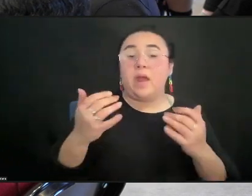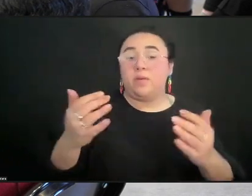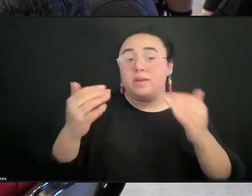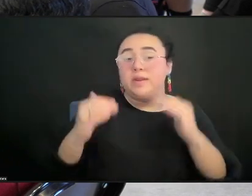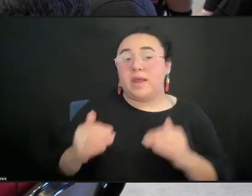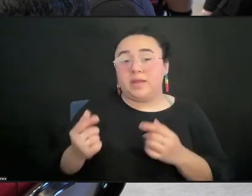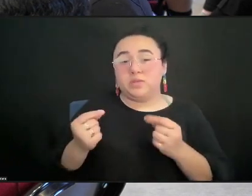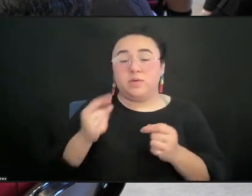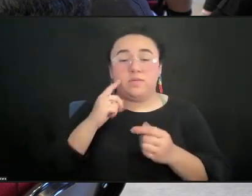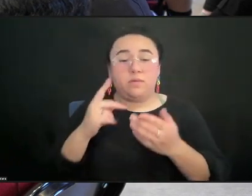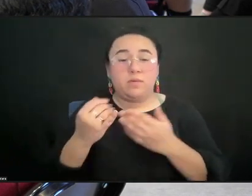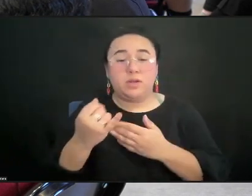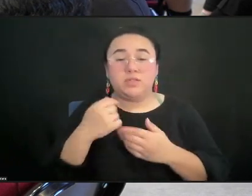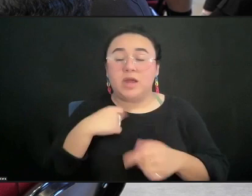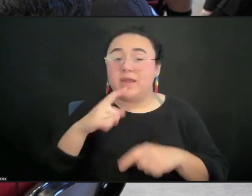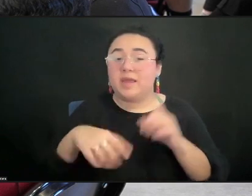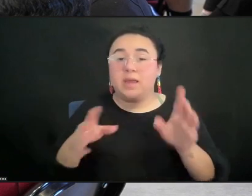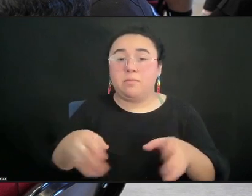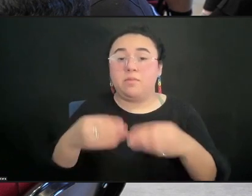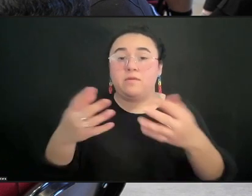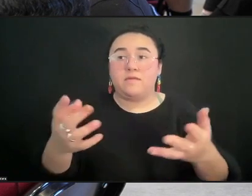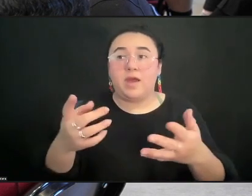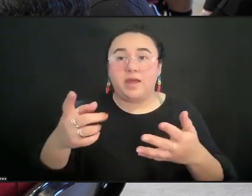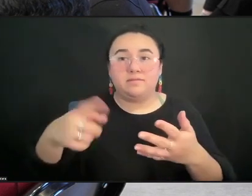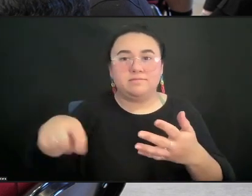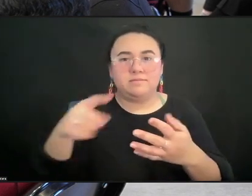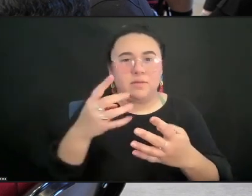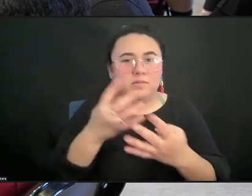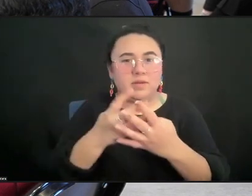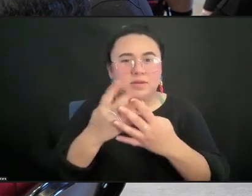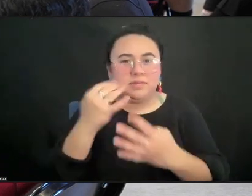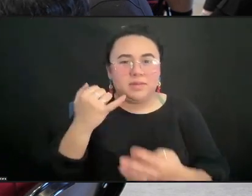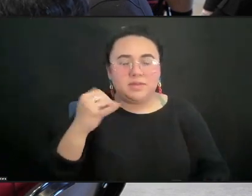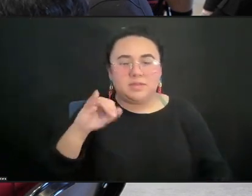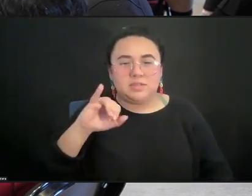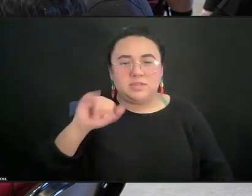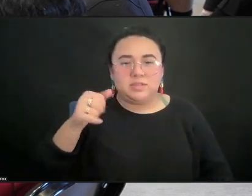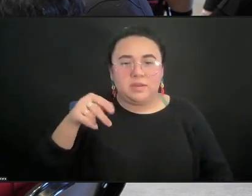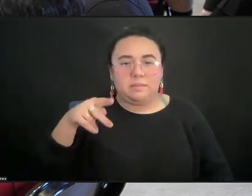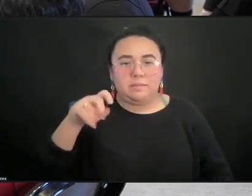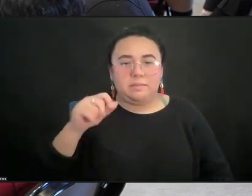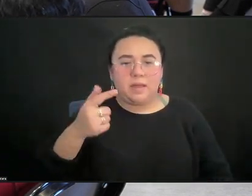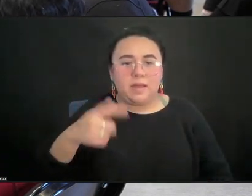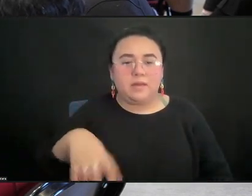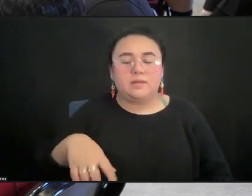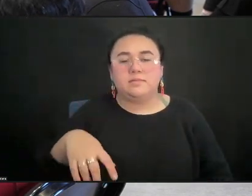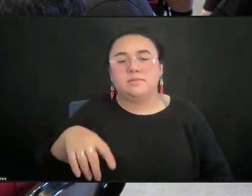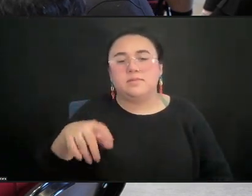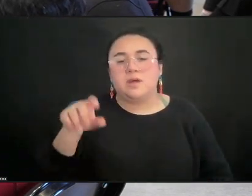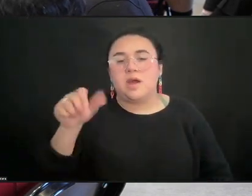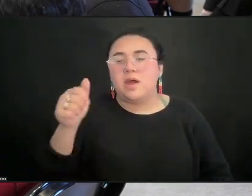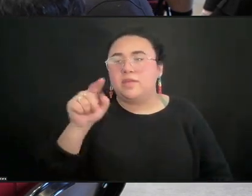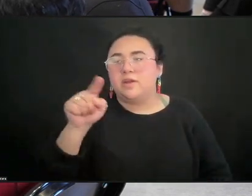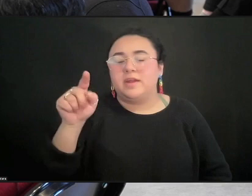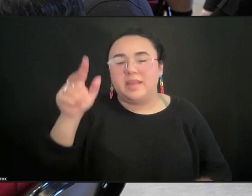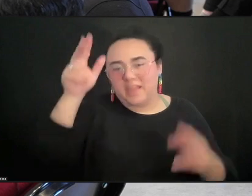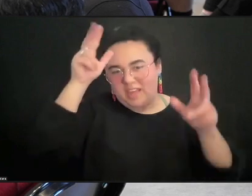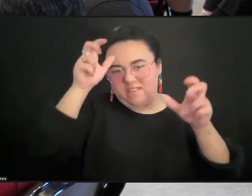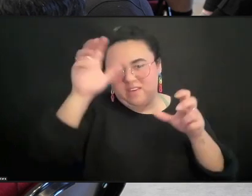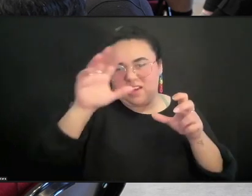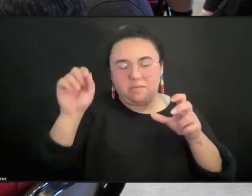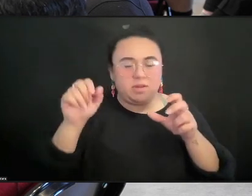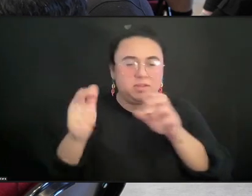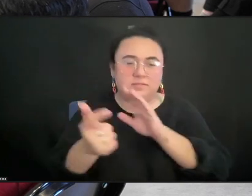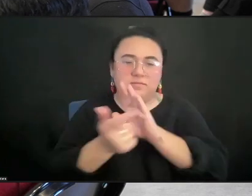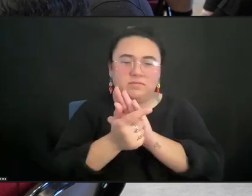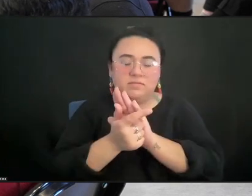can't get that into the prisons, because, you know, all these evil companies, they won't let them have access. So, we have to create a